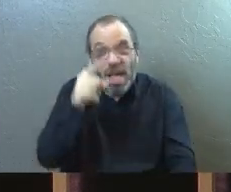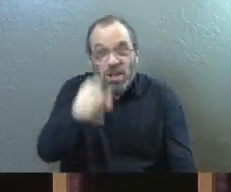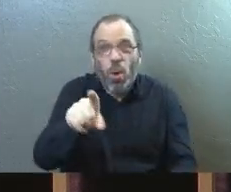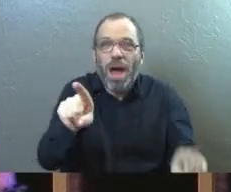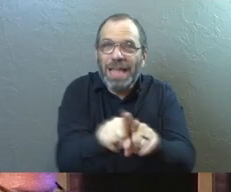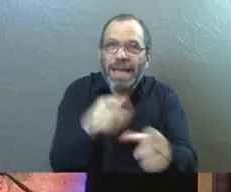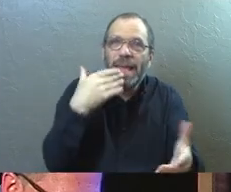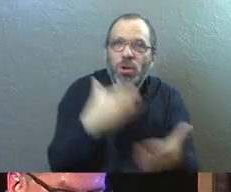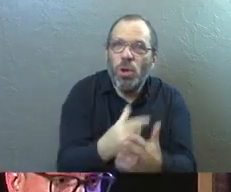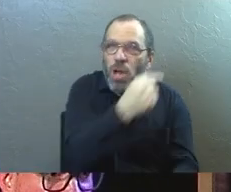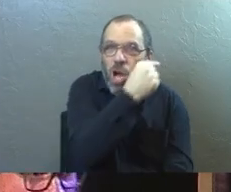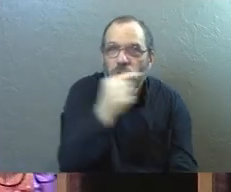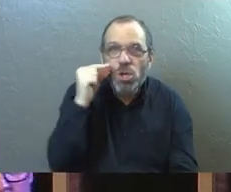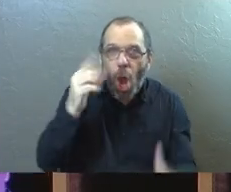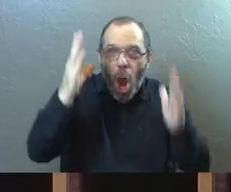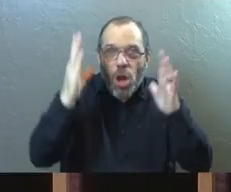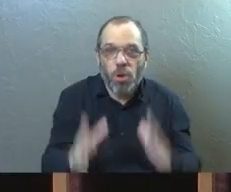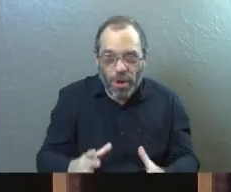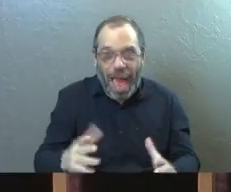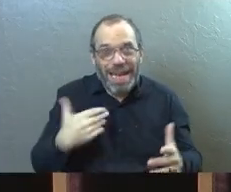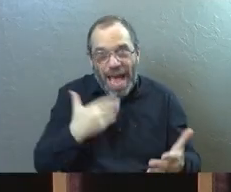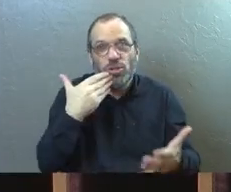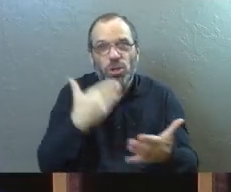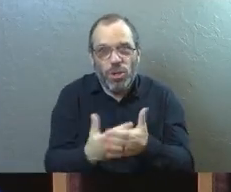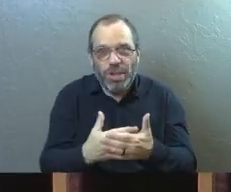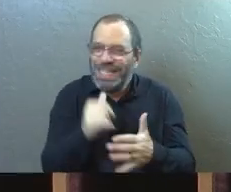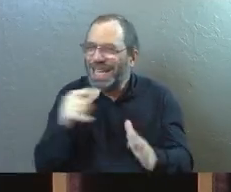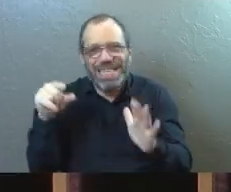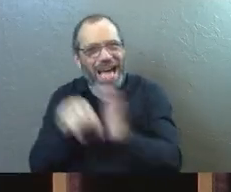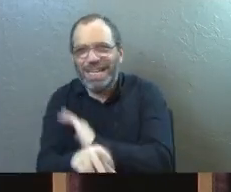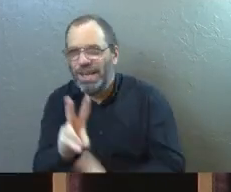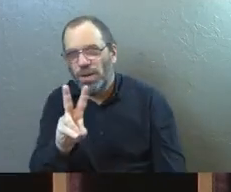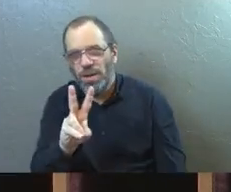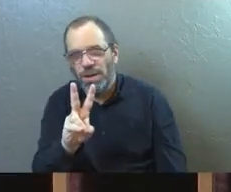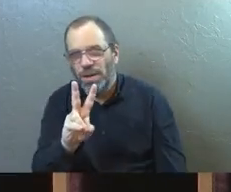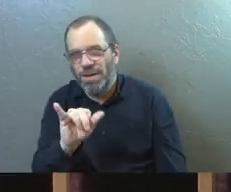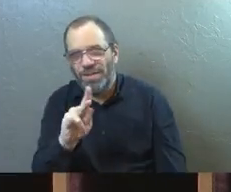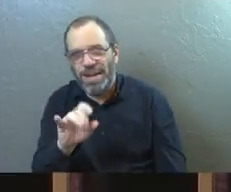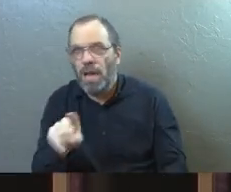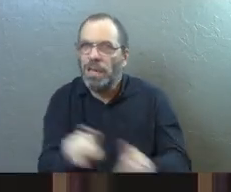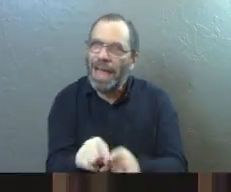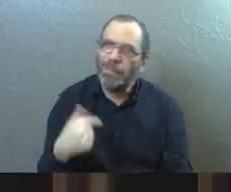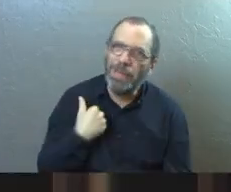of you like a good gardener. And he keeps a good vine. He doesn't kill vines like I do.